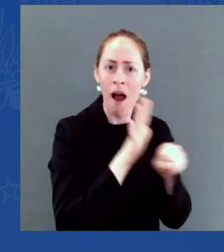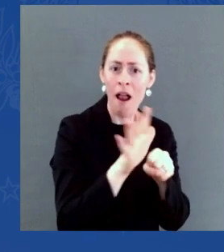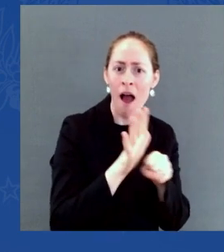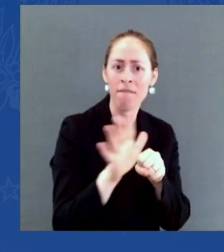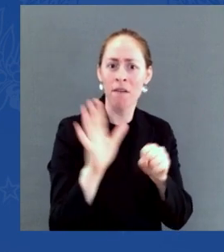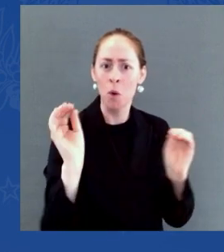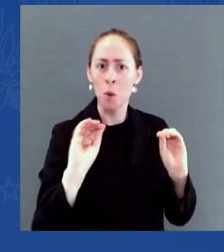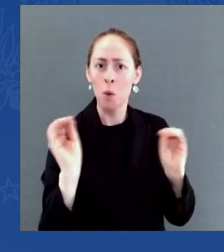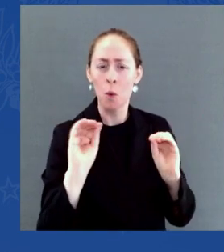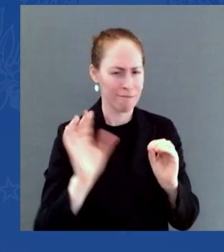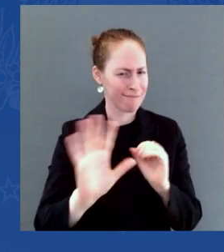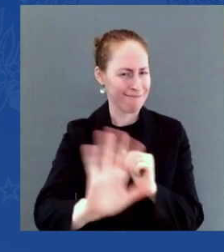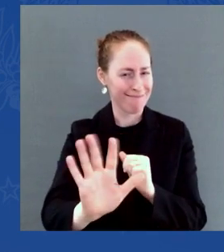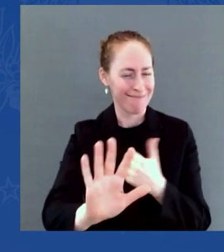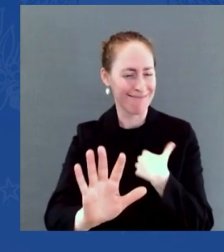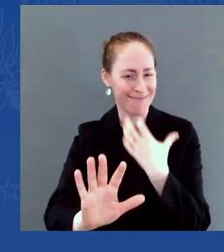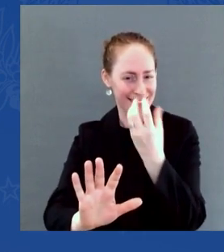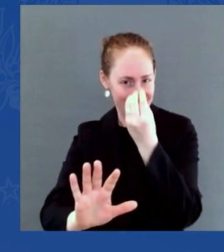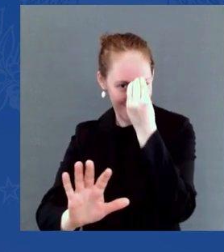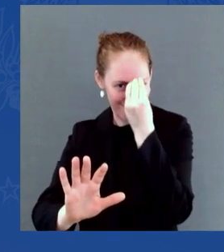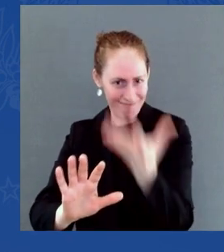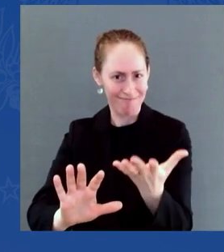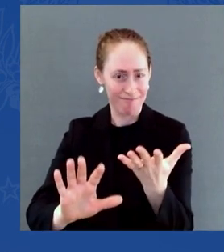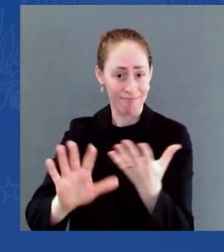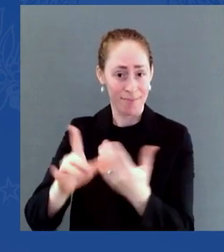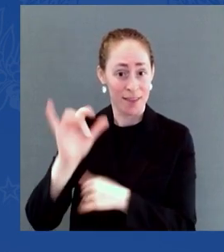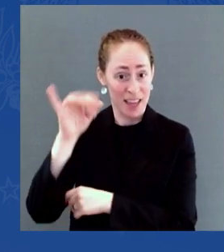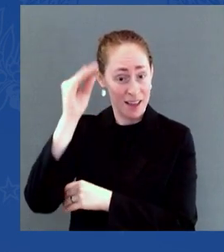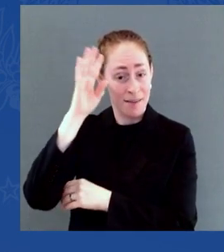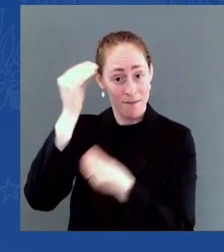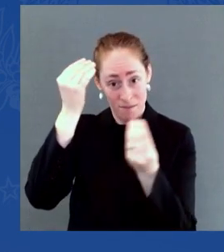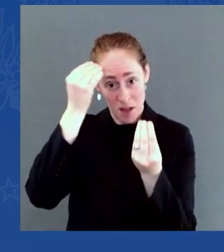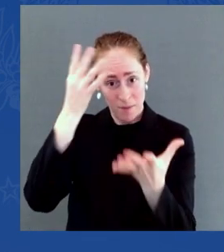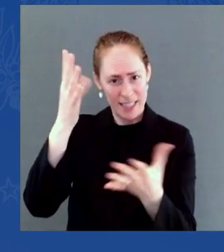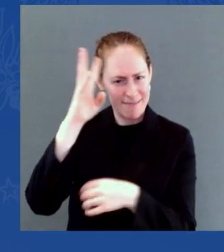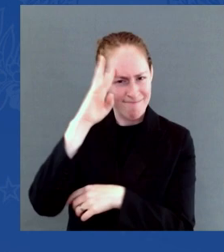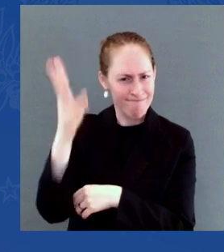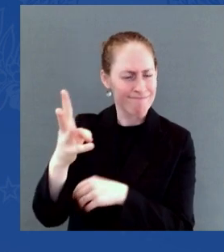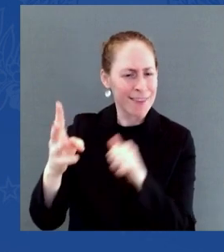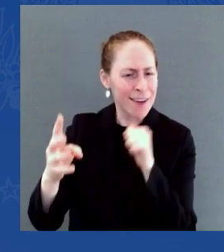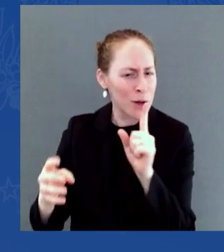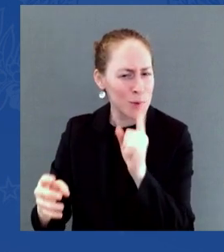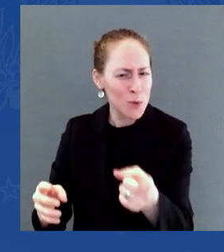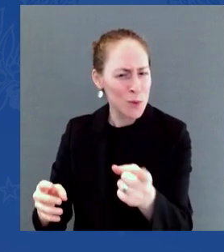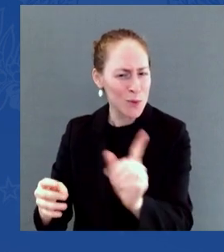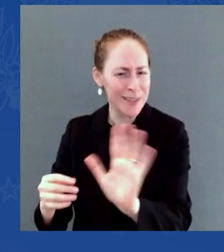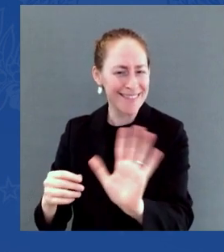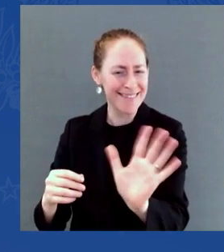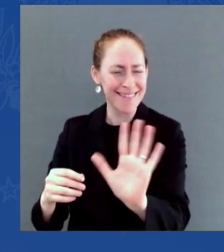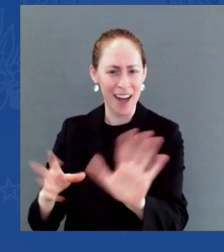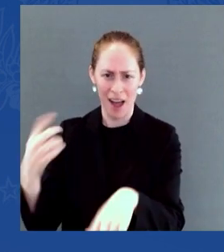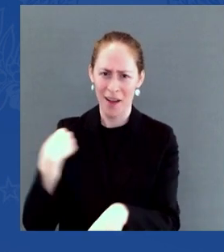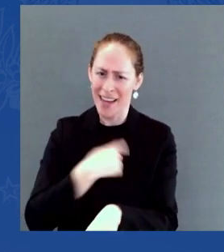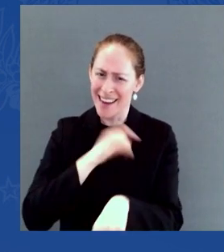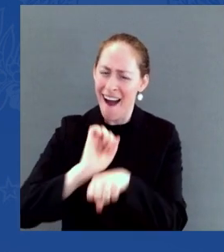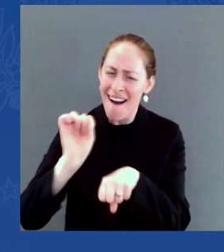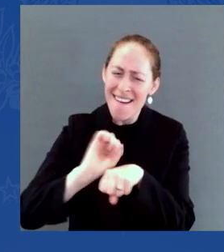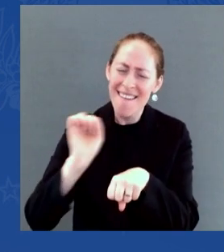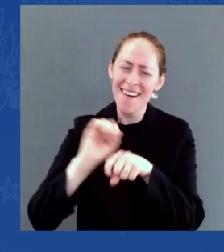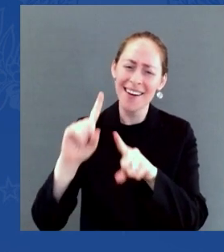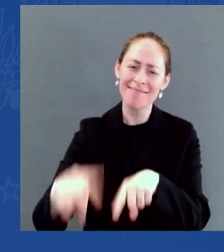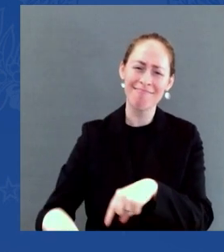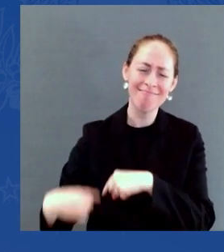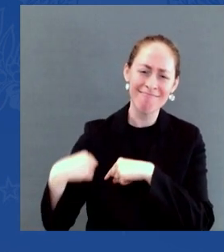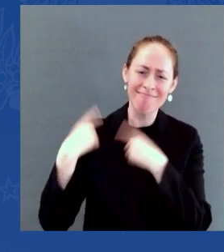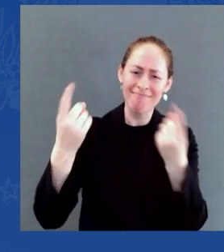Because of the actions the administration has taken, in partnership with business and labor, retailers and grocery stores, freight movers and